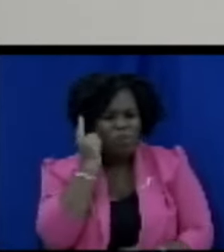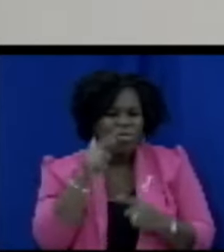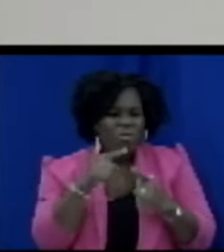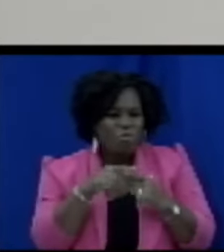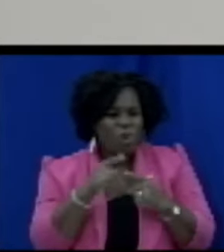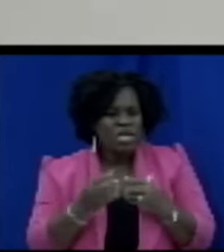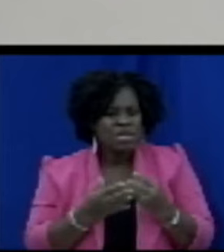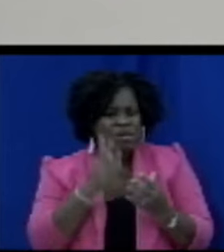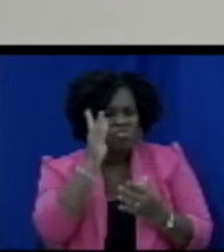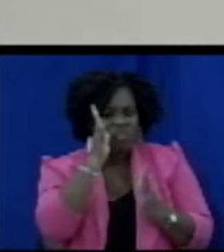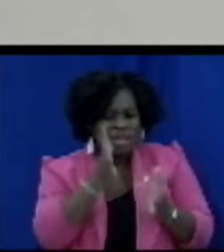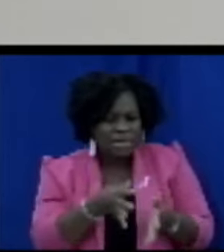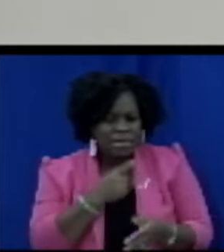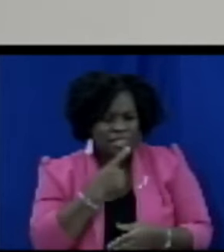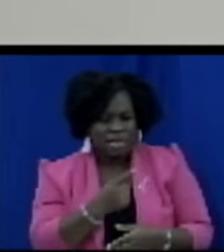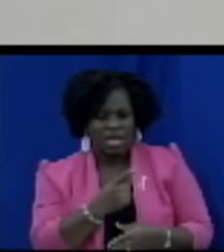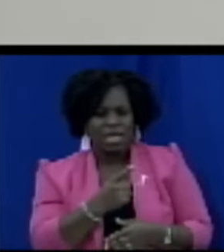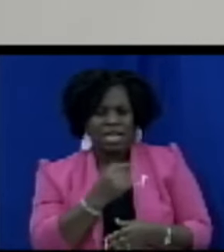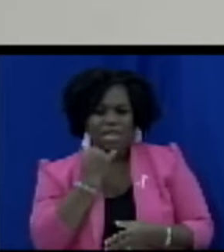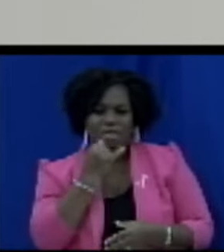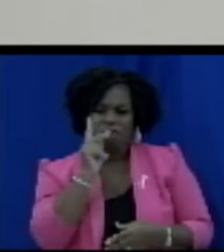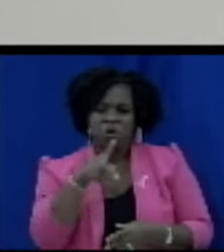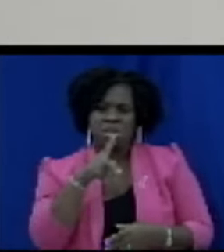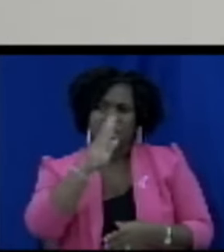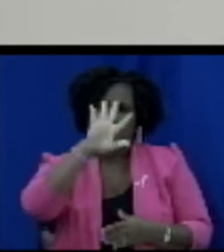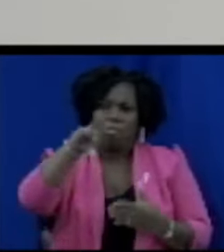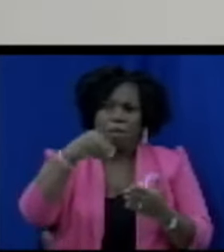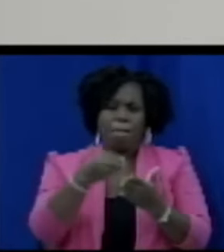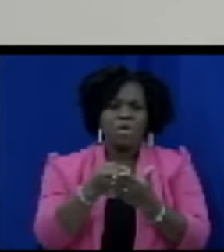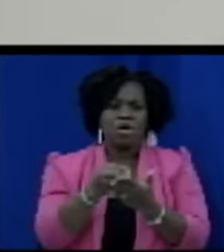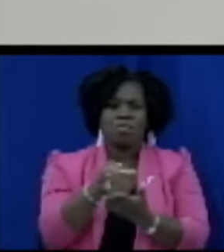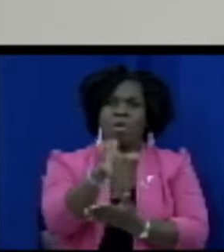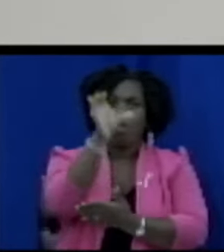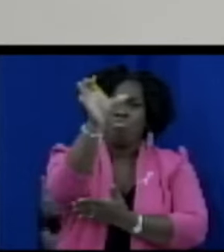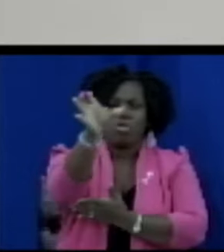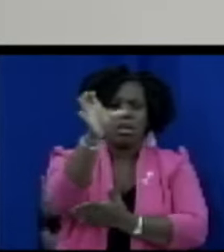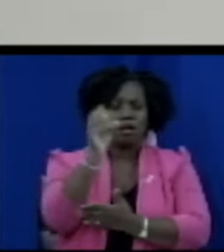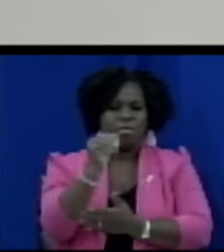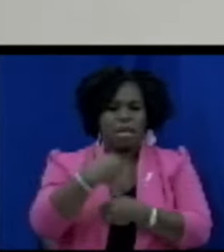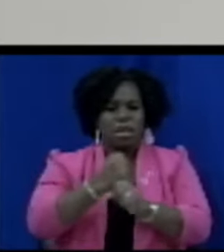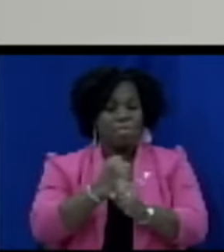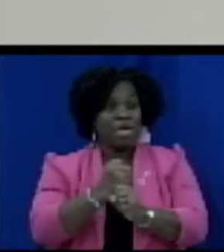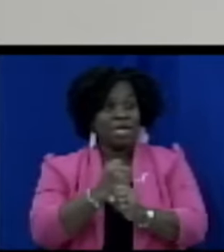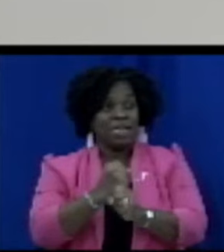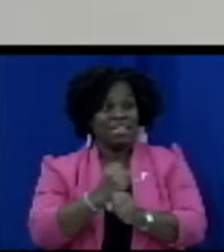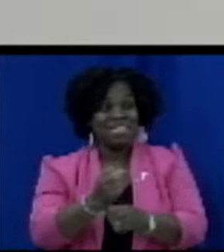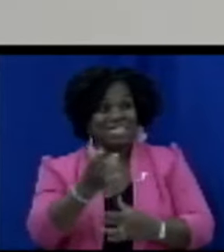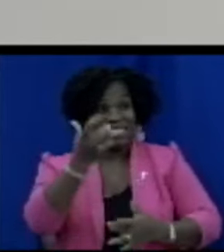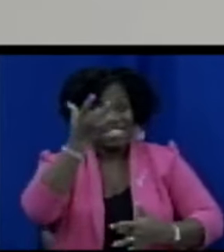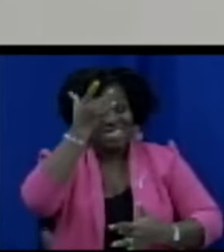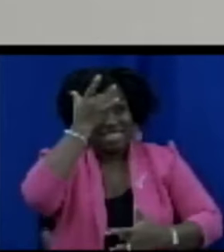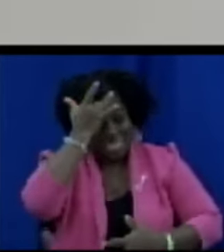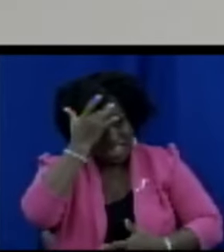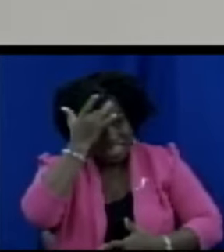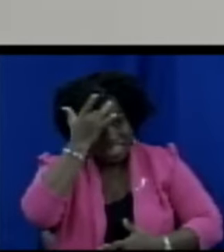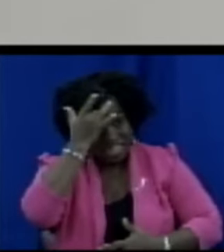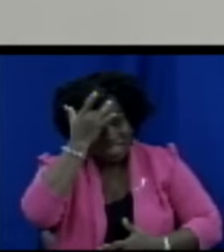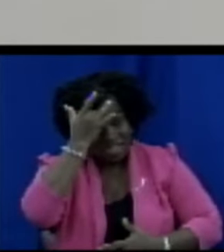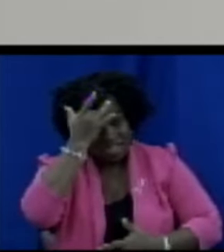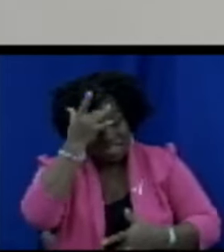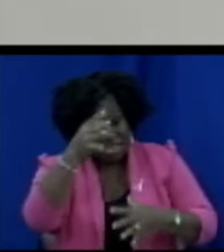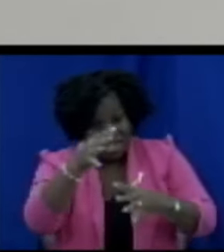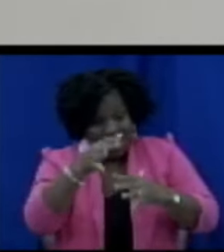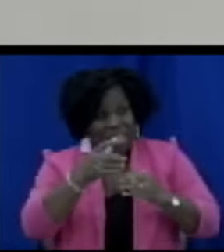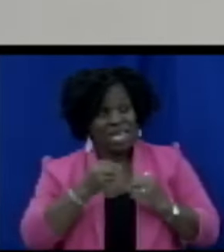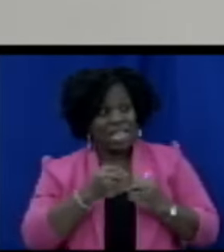and the product makes you sick you can get redress but we have to be very careful where